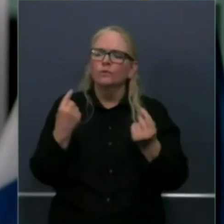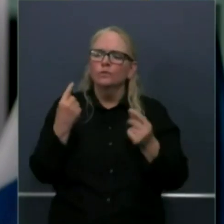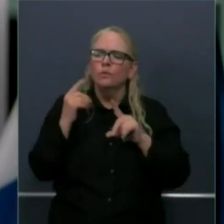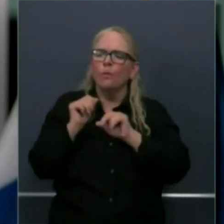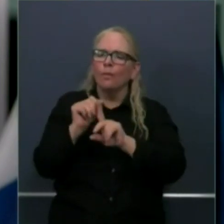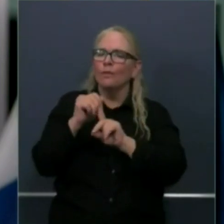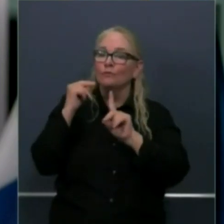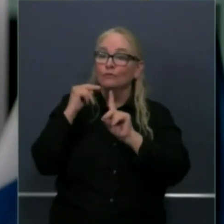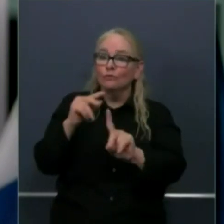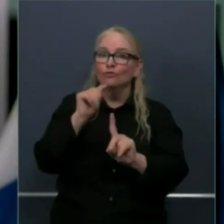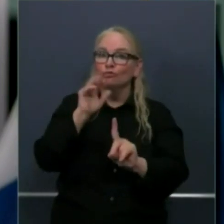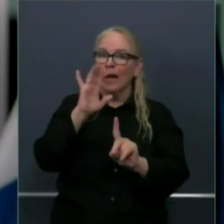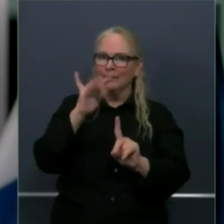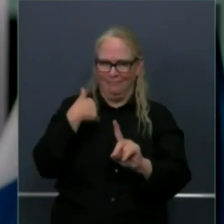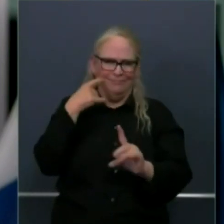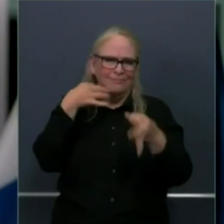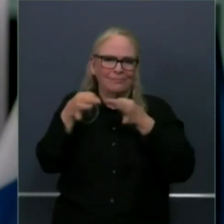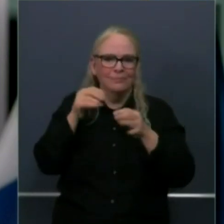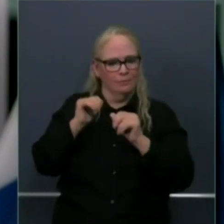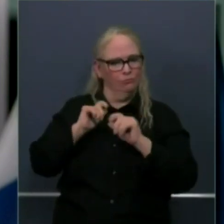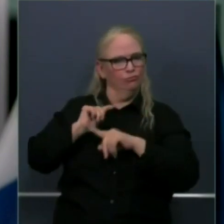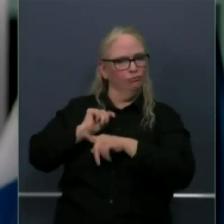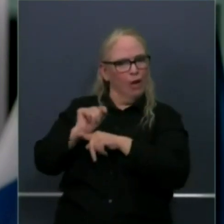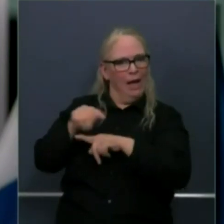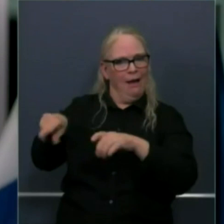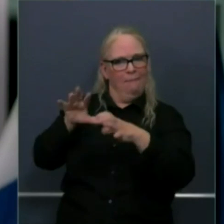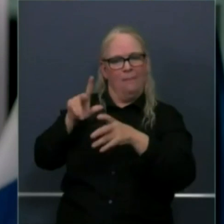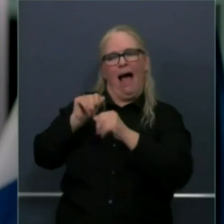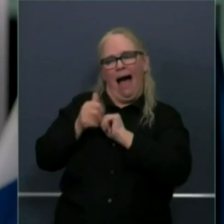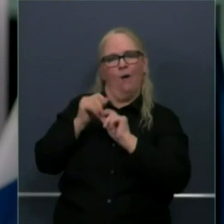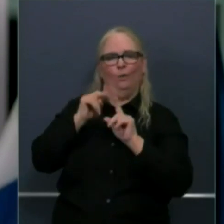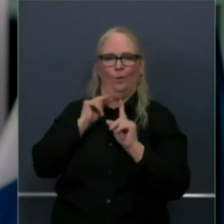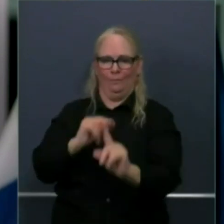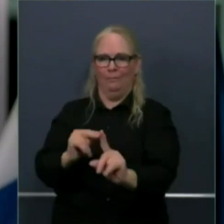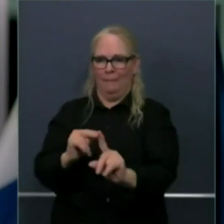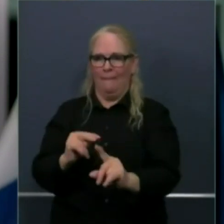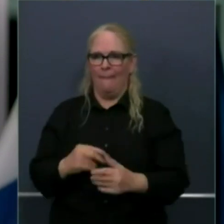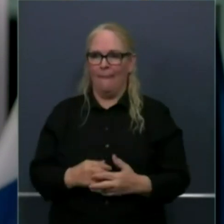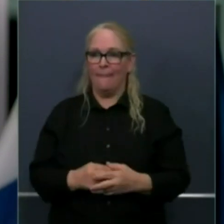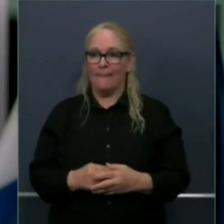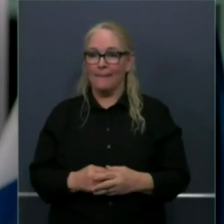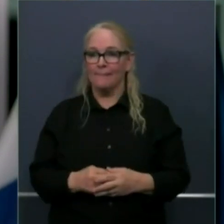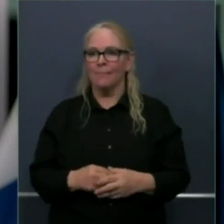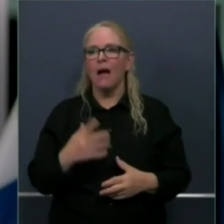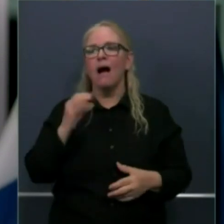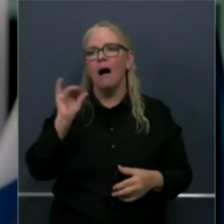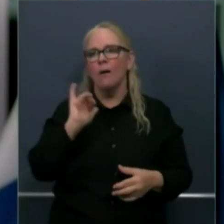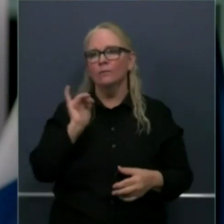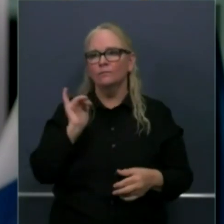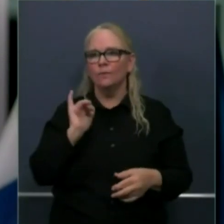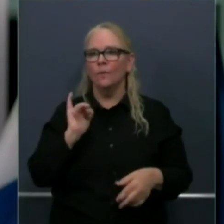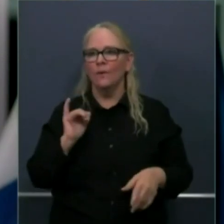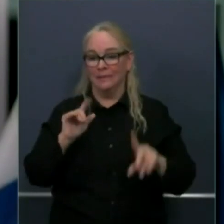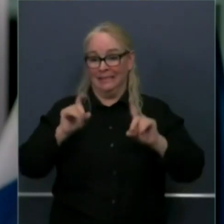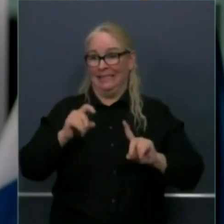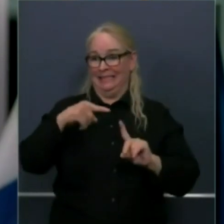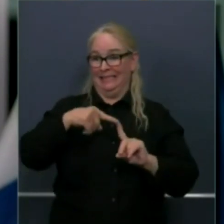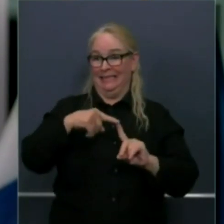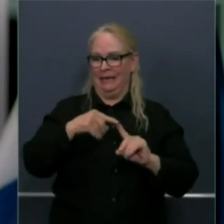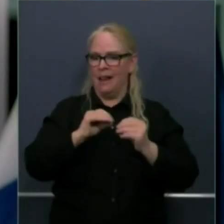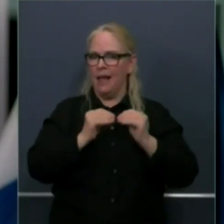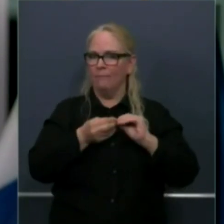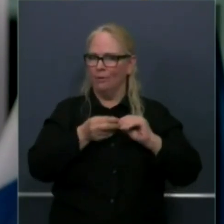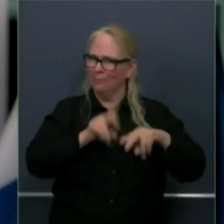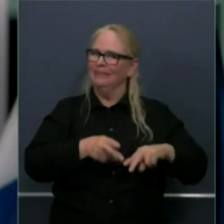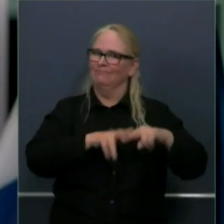So all of those things are factors that go in to the modification of the statewide order. Again, we mentioned a week